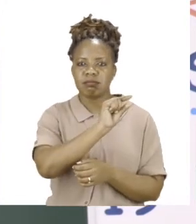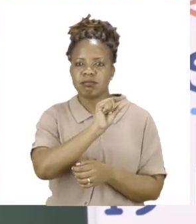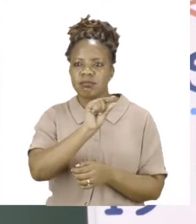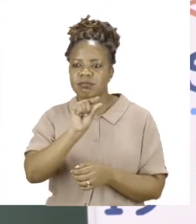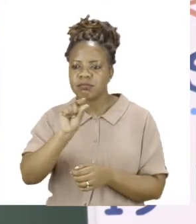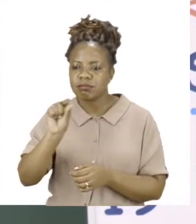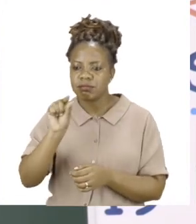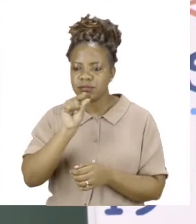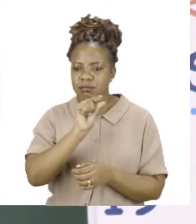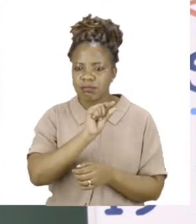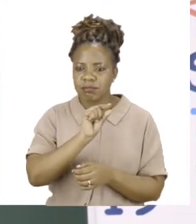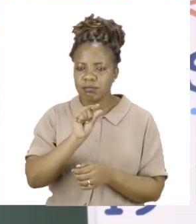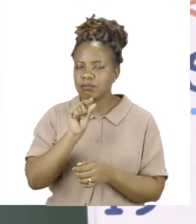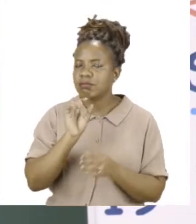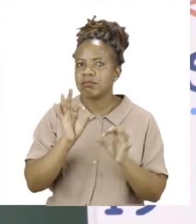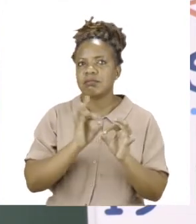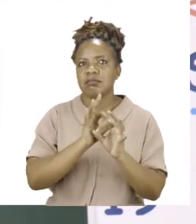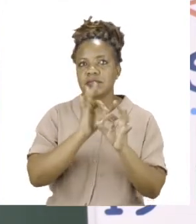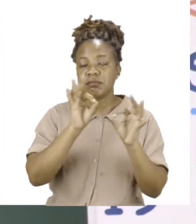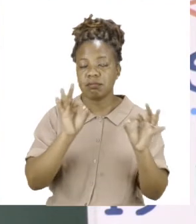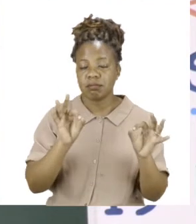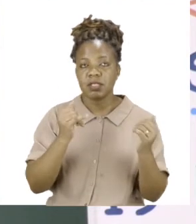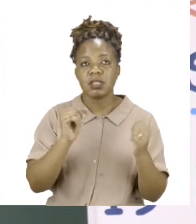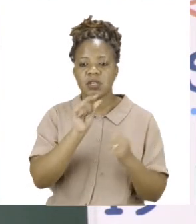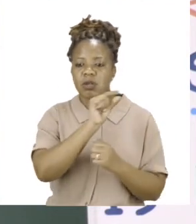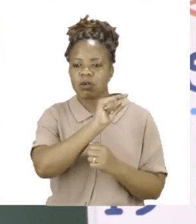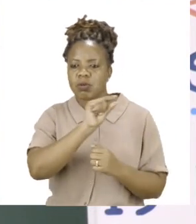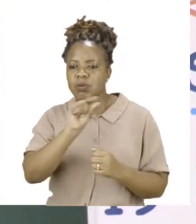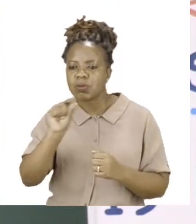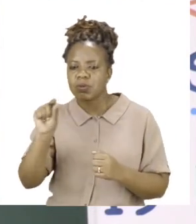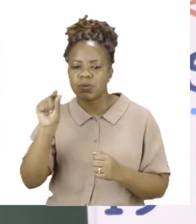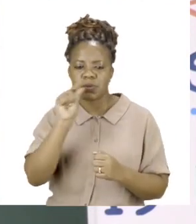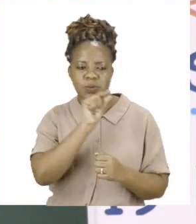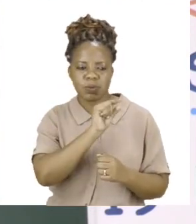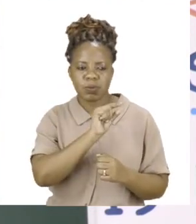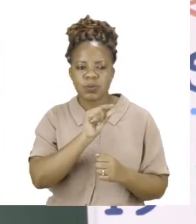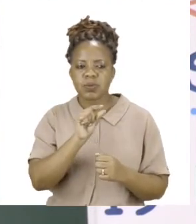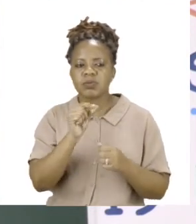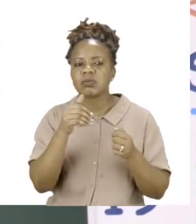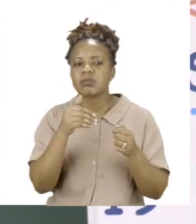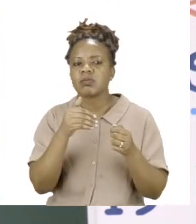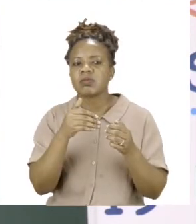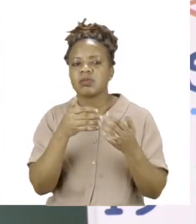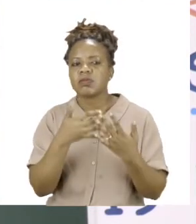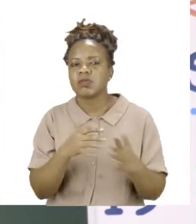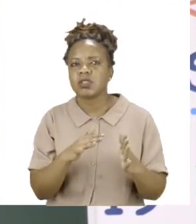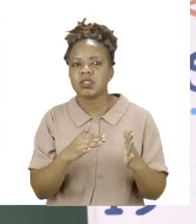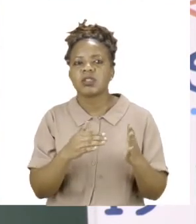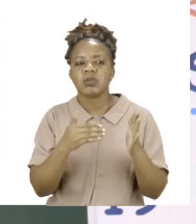And to finish my sentence, I need to put a full stop.